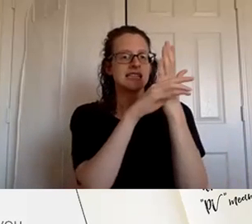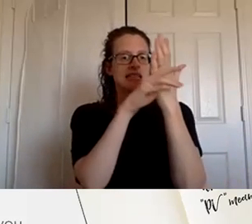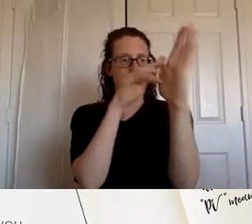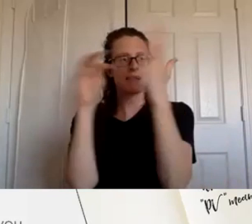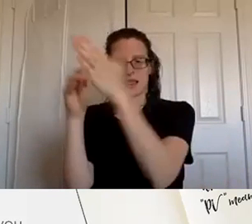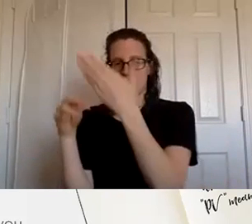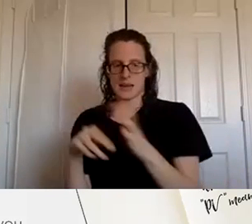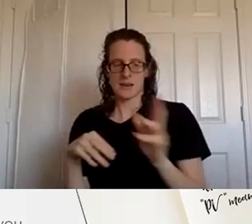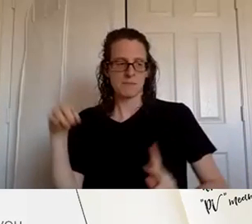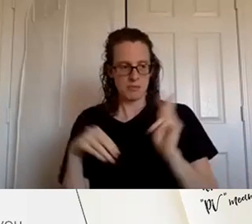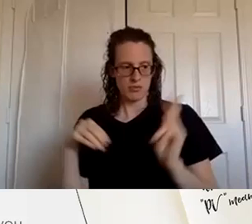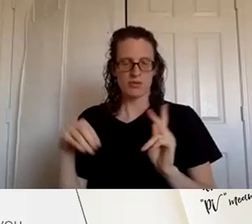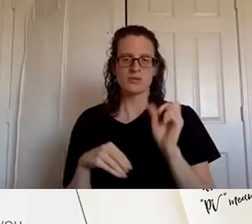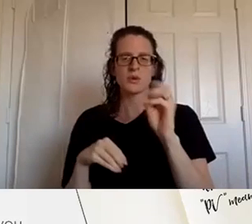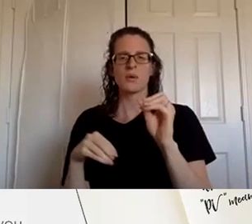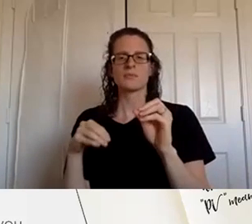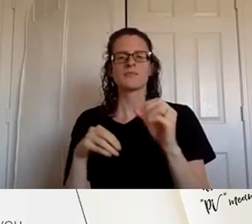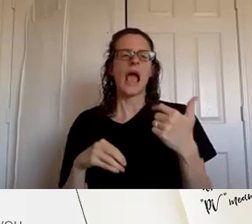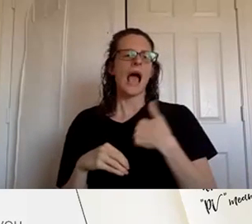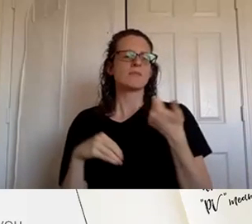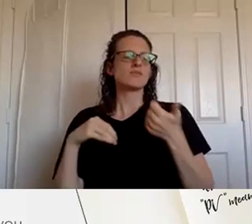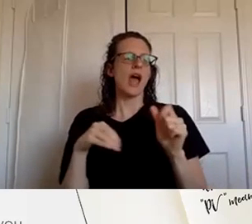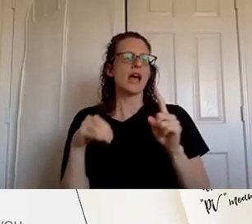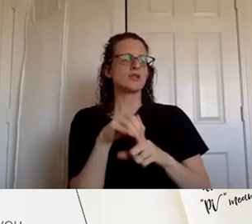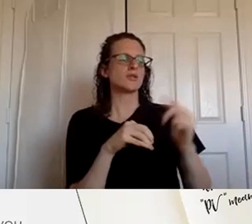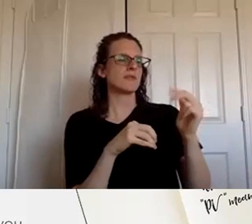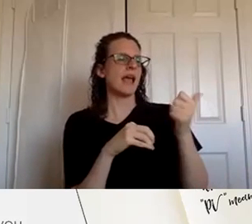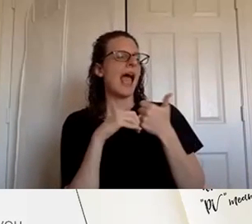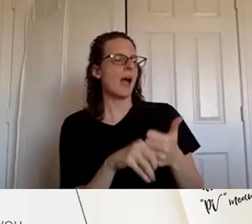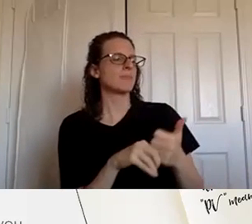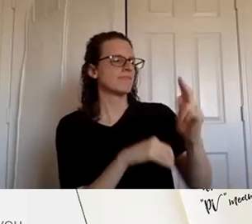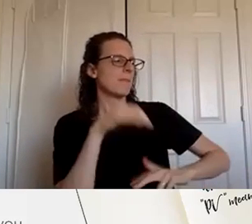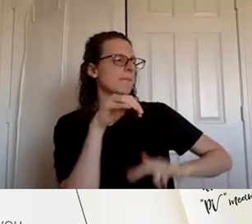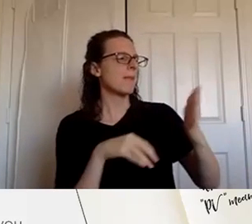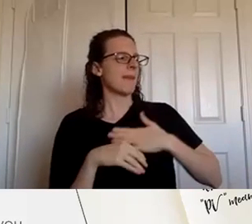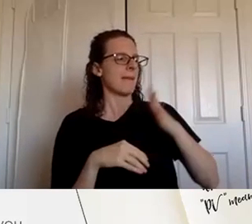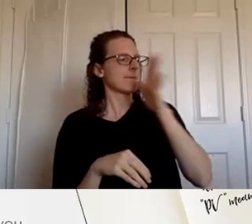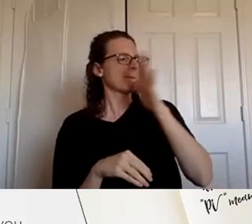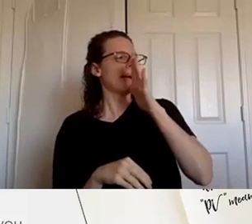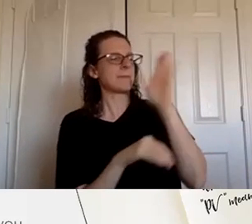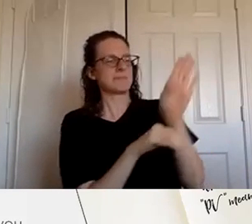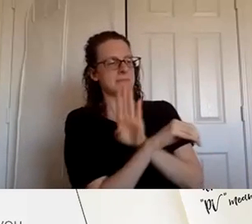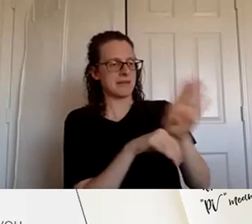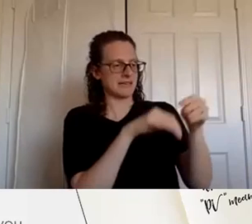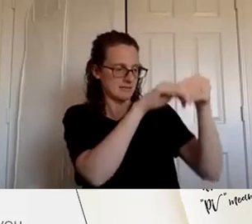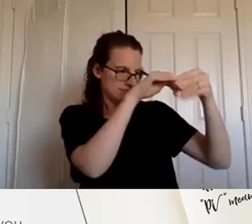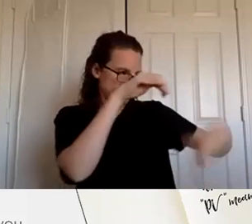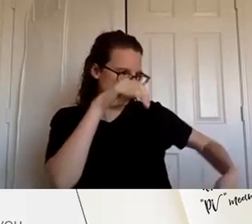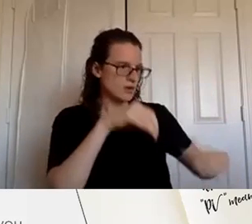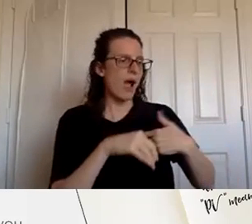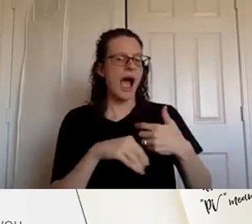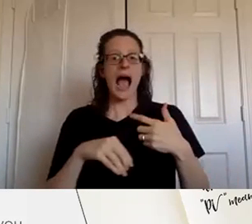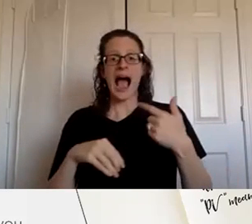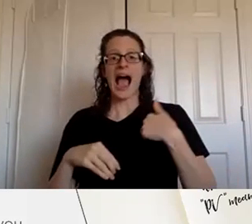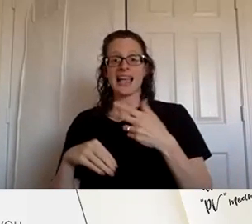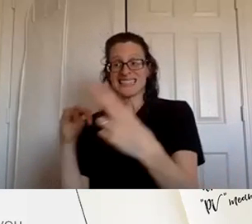usually like i'm trying to build my mom's leg um help her so um i put people under